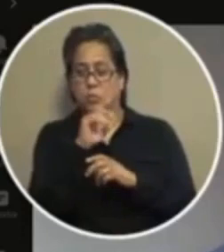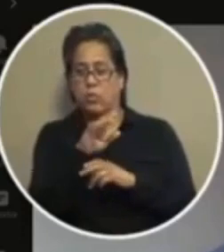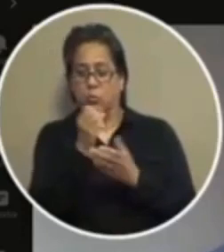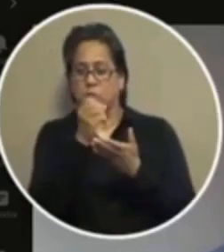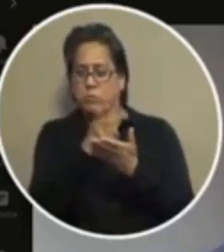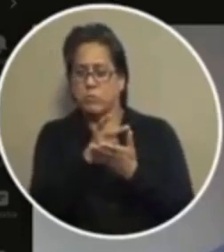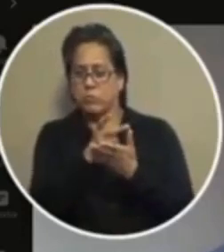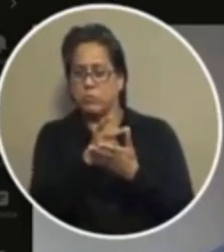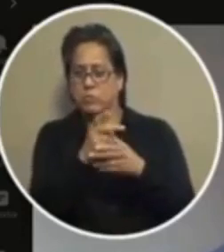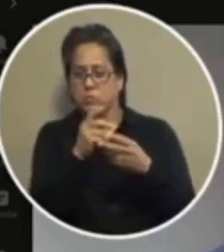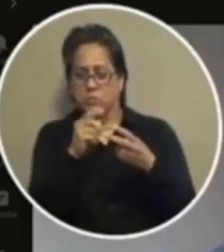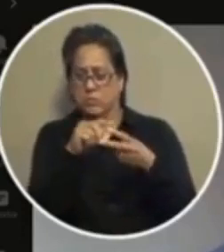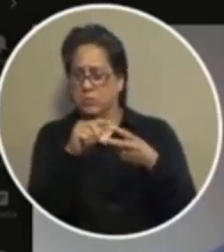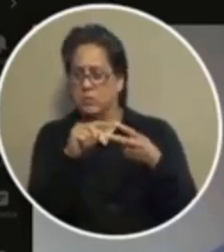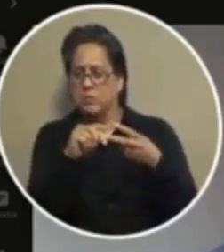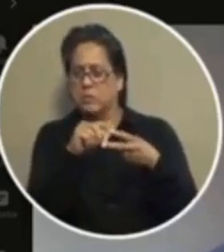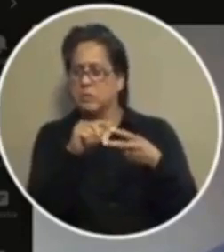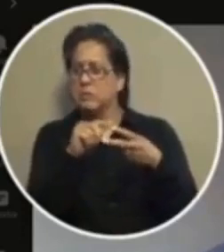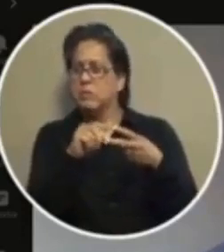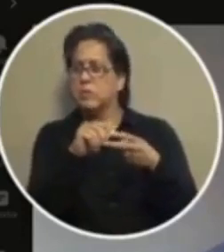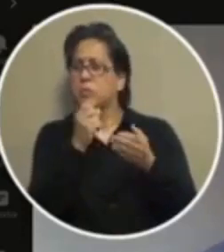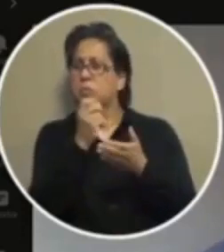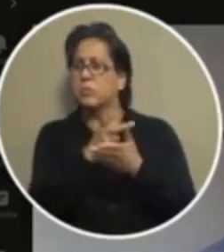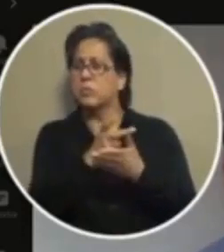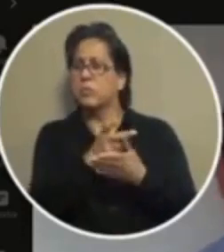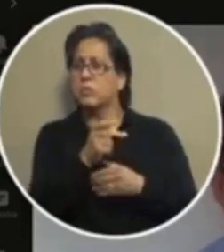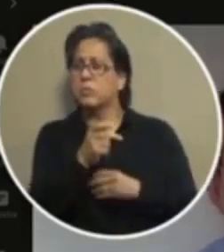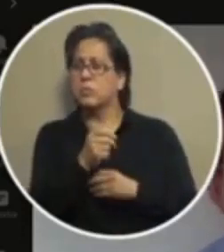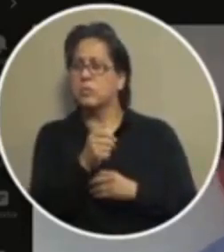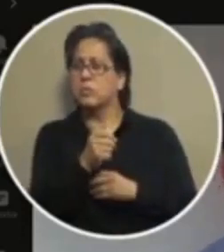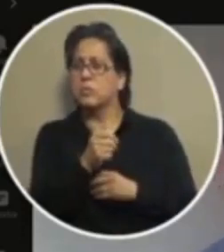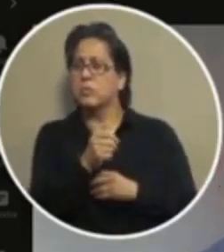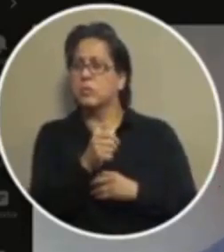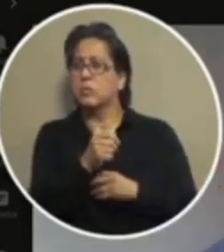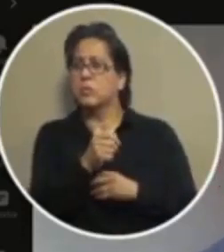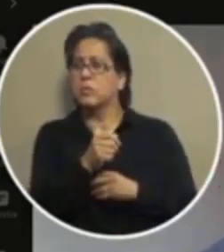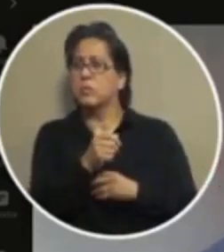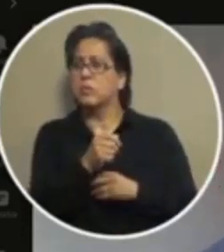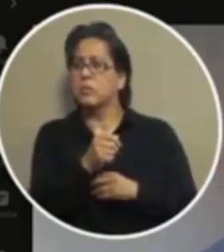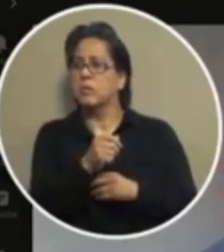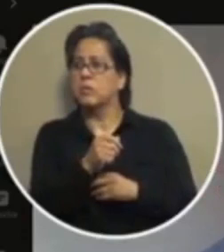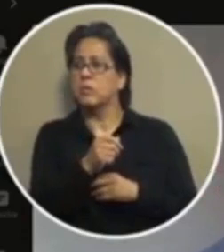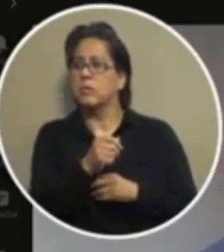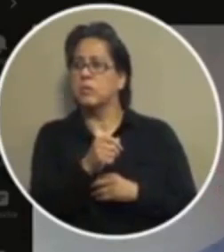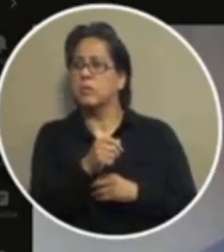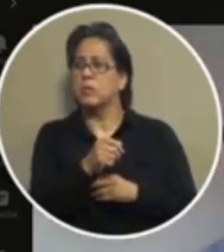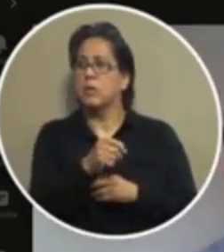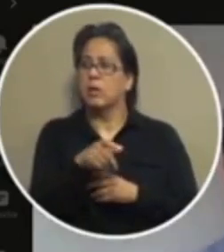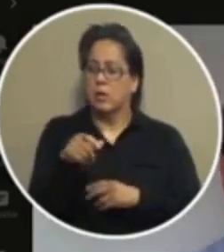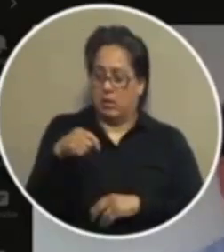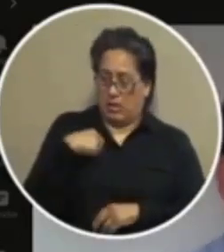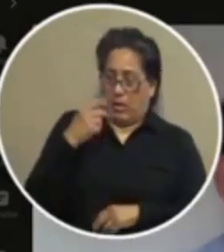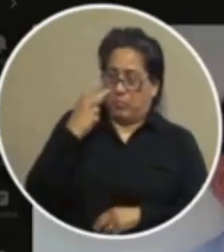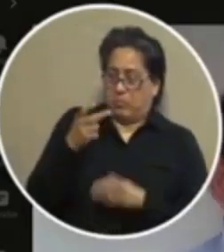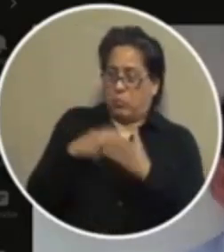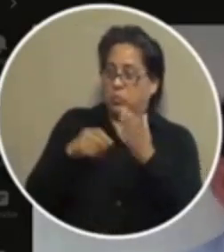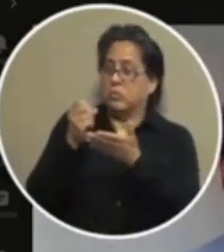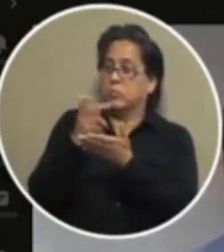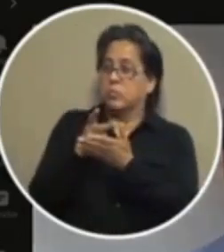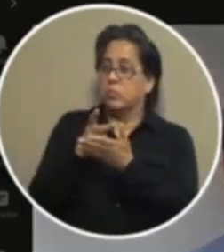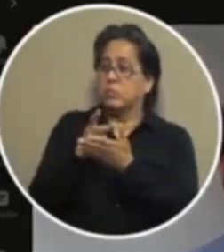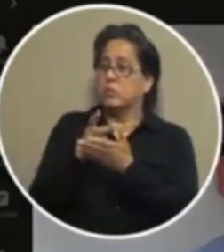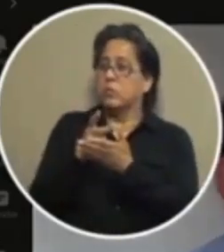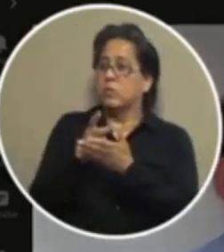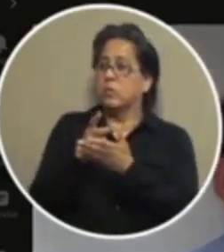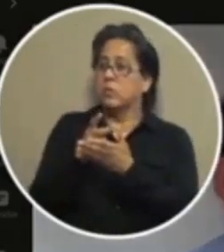passed i'm like i'm relying on i'm looking at what was passed i'm looking